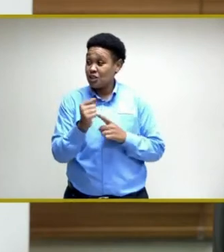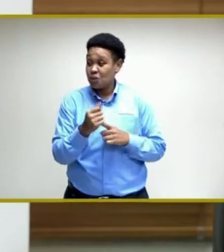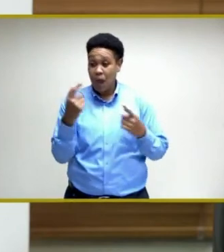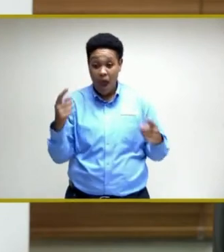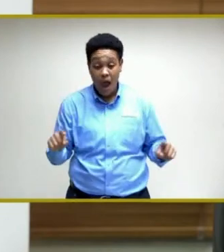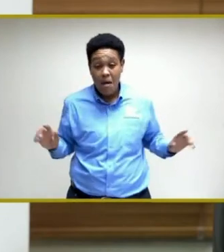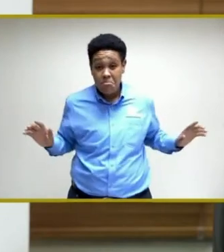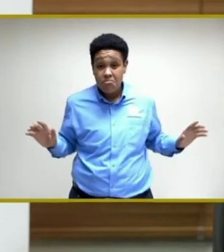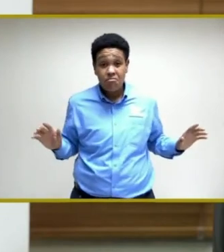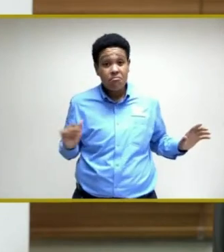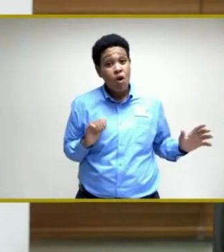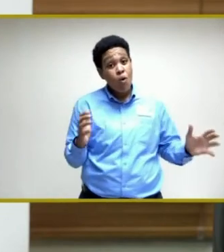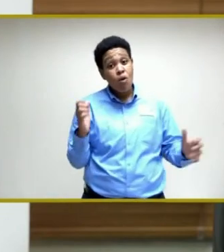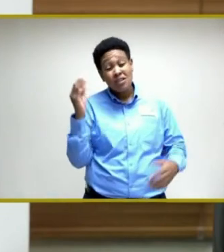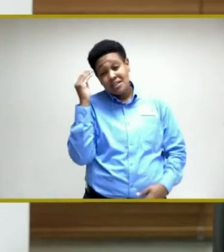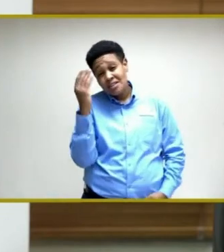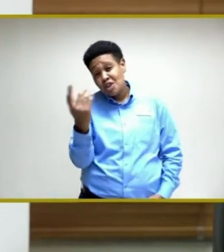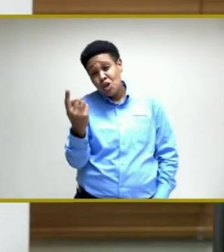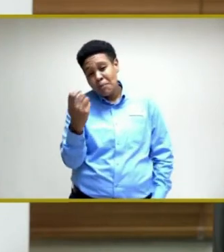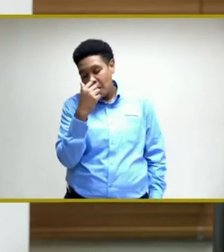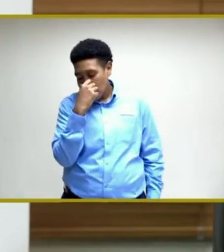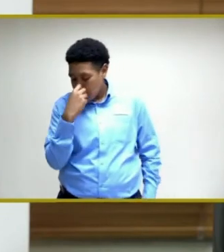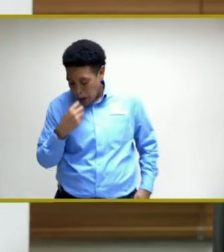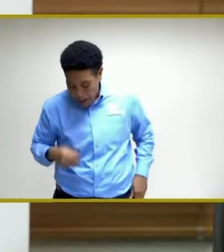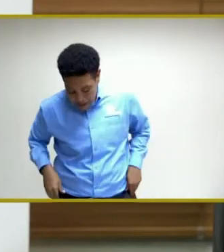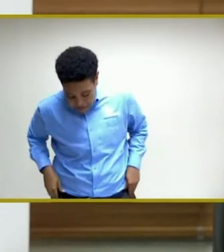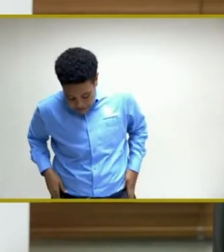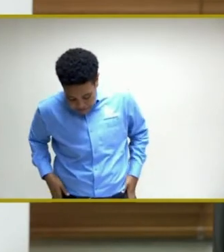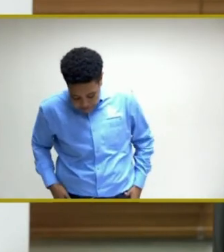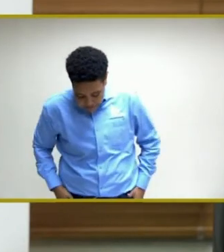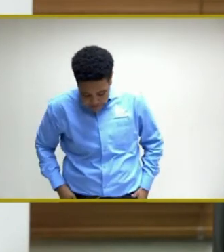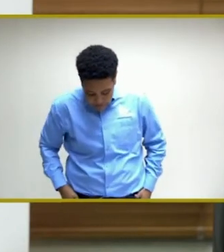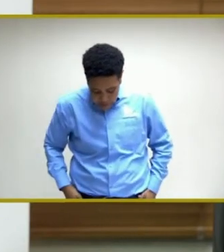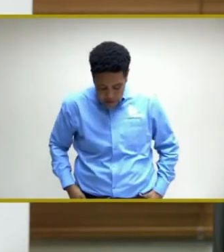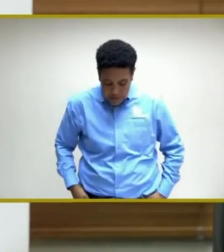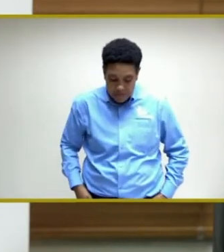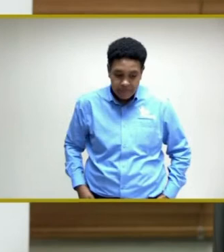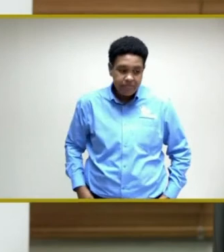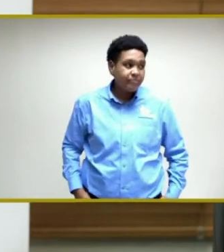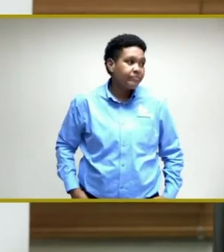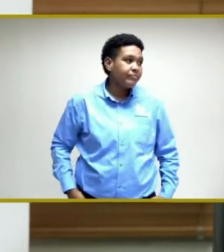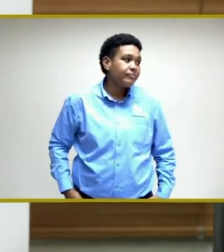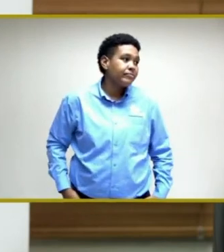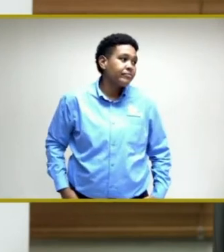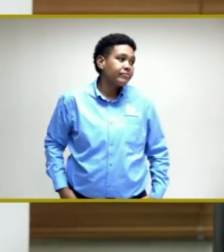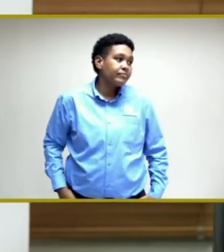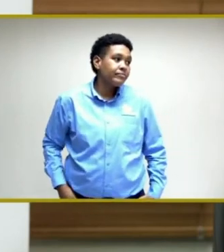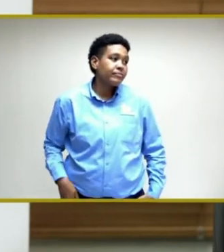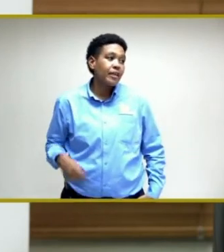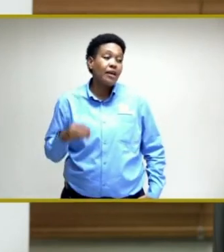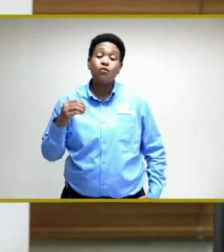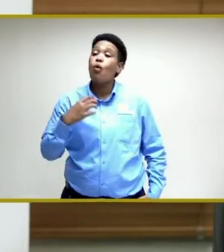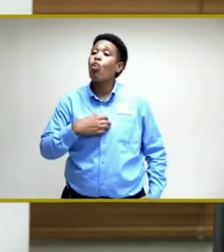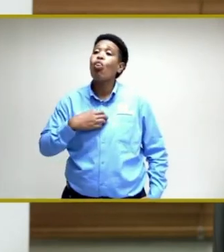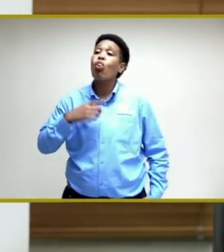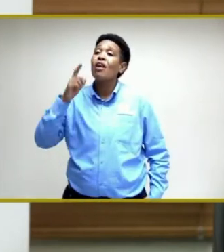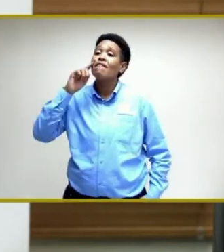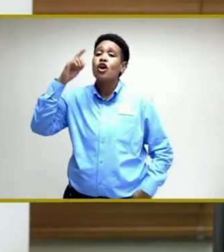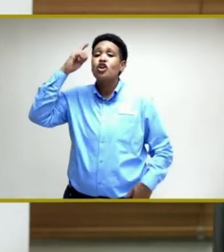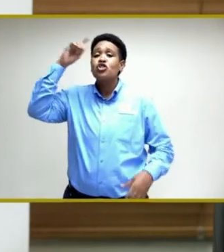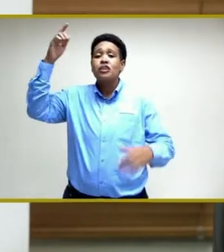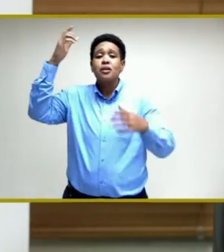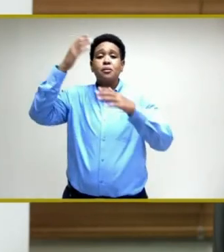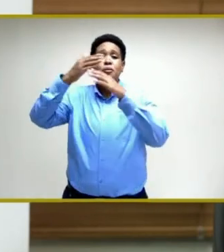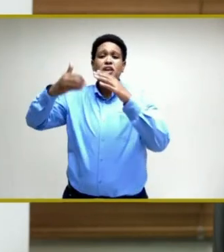And I want to say something else because, you know, I hold no brief for Dream Weekend. I mean, I wasn't there. And